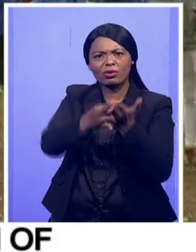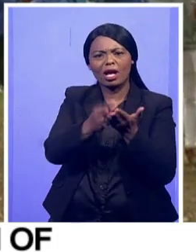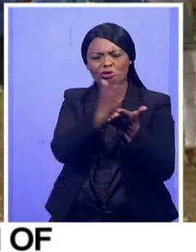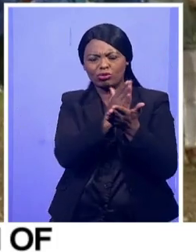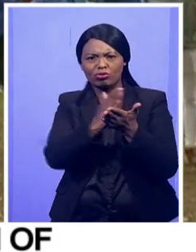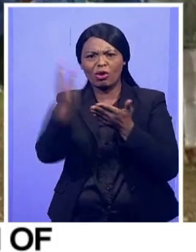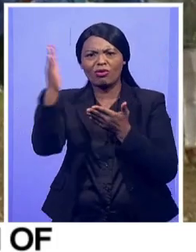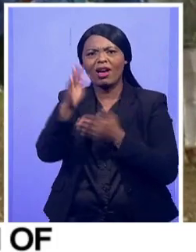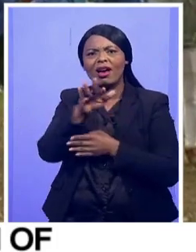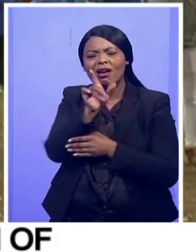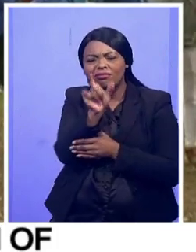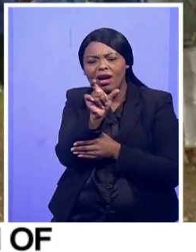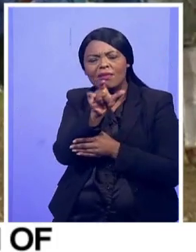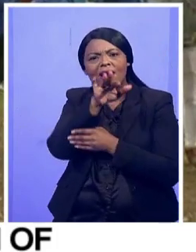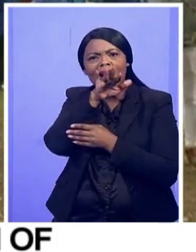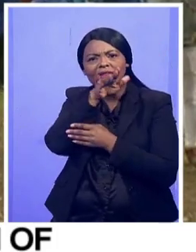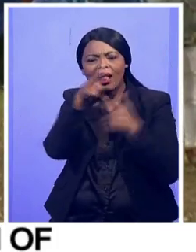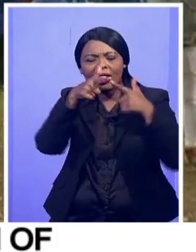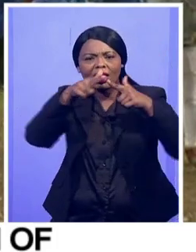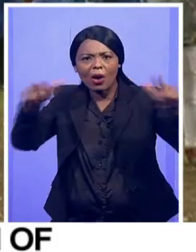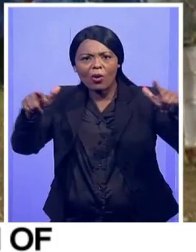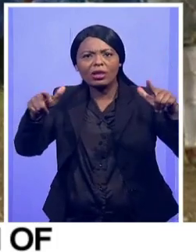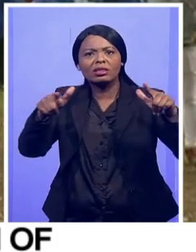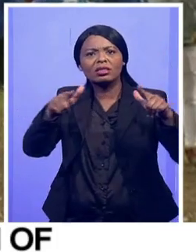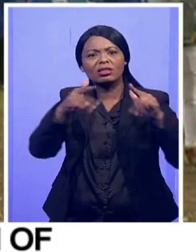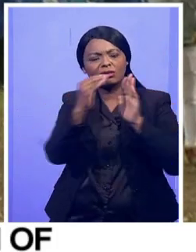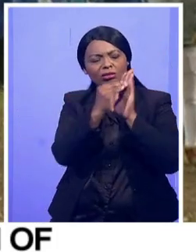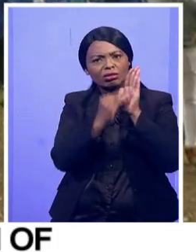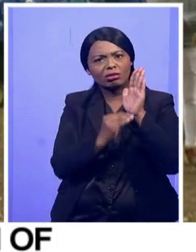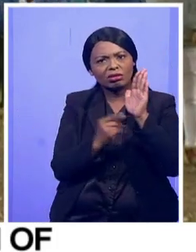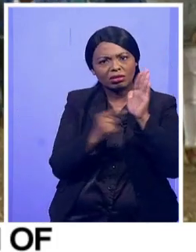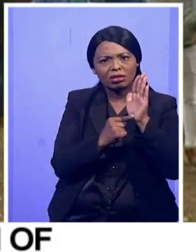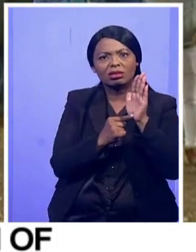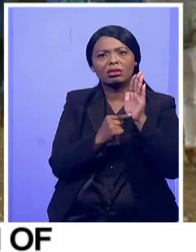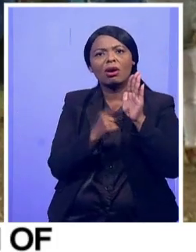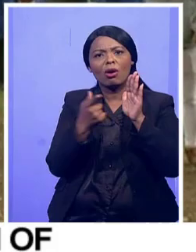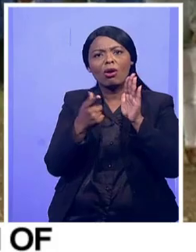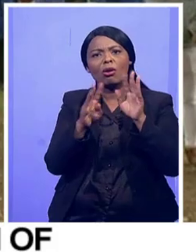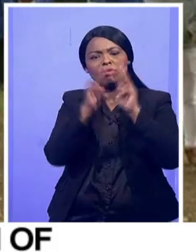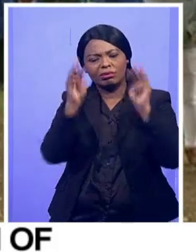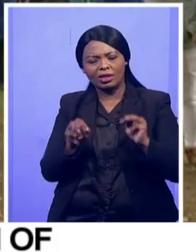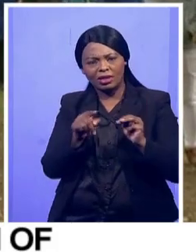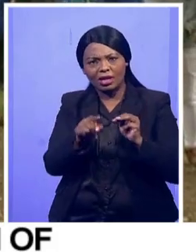Afrikaans from the Language Monument or the Afrikaans Tower Monument, erected here in Pal.